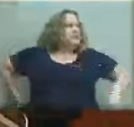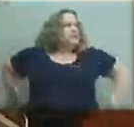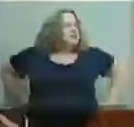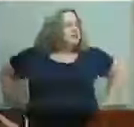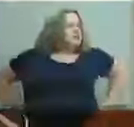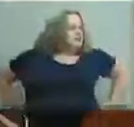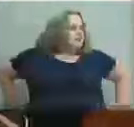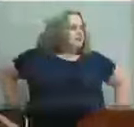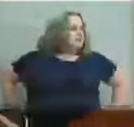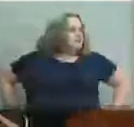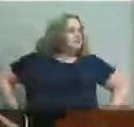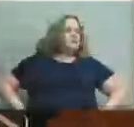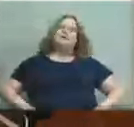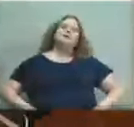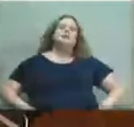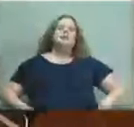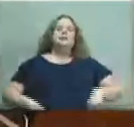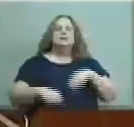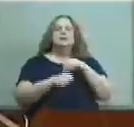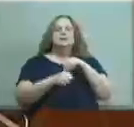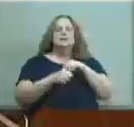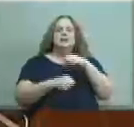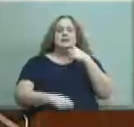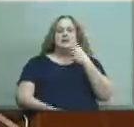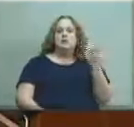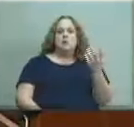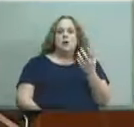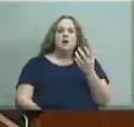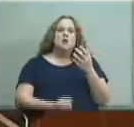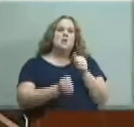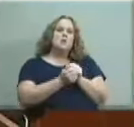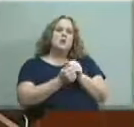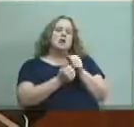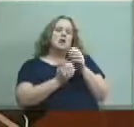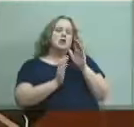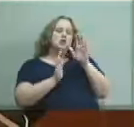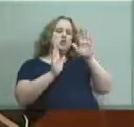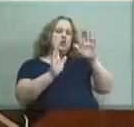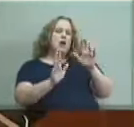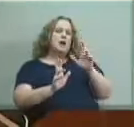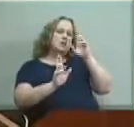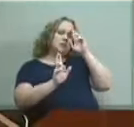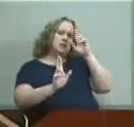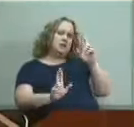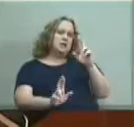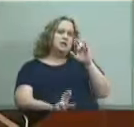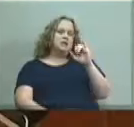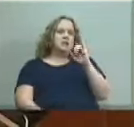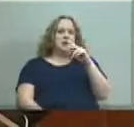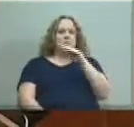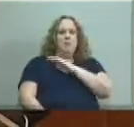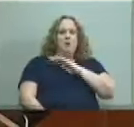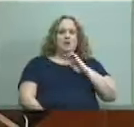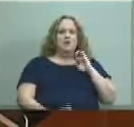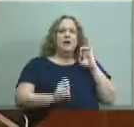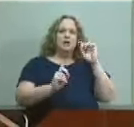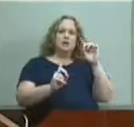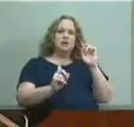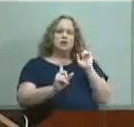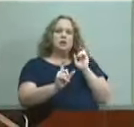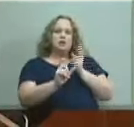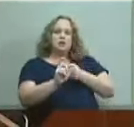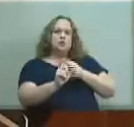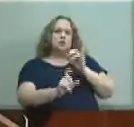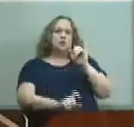inside it says it is with great respect that the Jefferson County Board of Education dedicates this school to mrs.